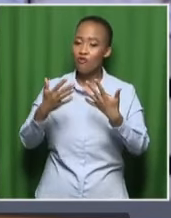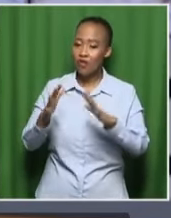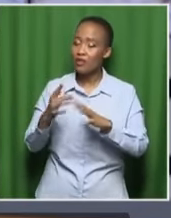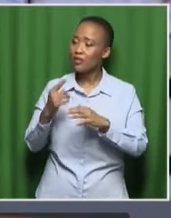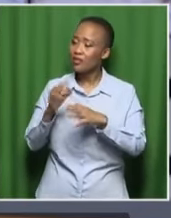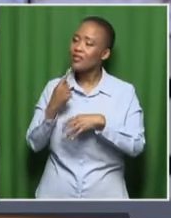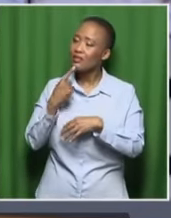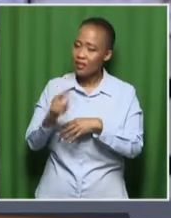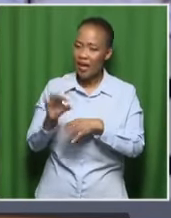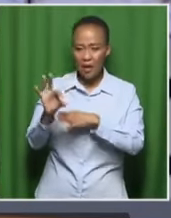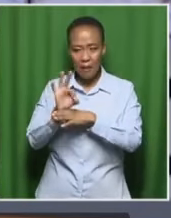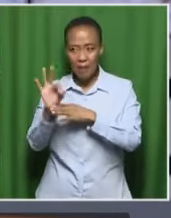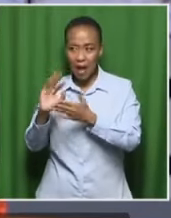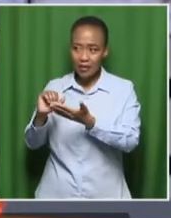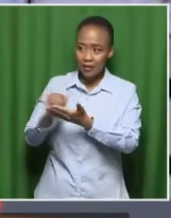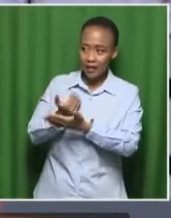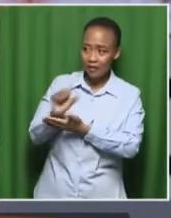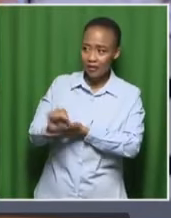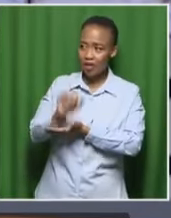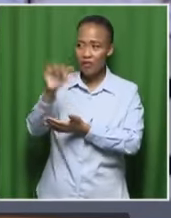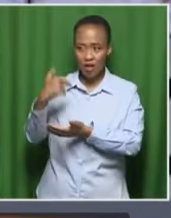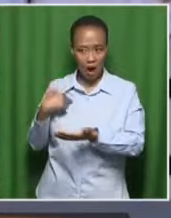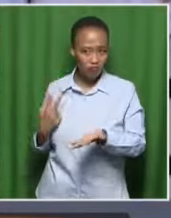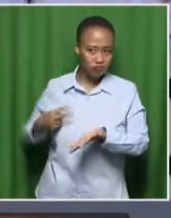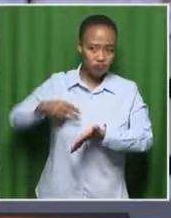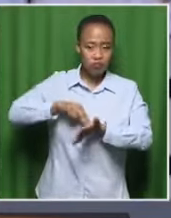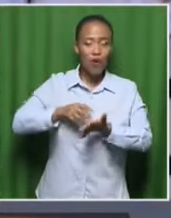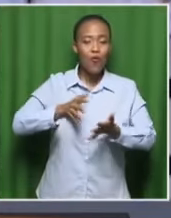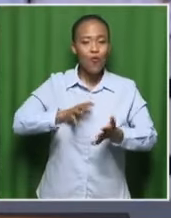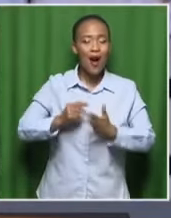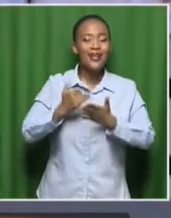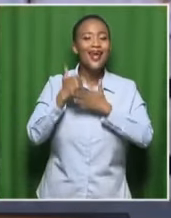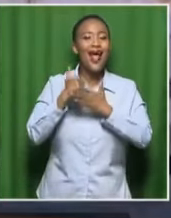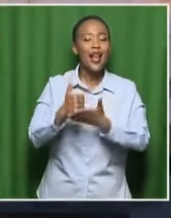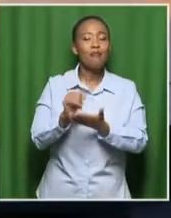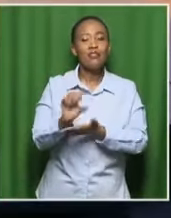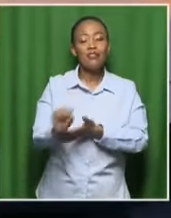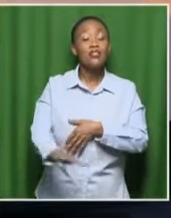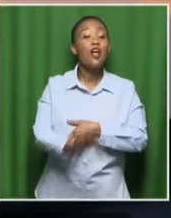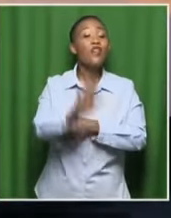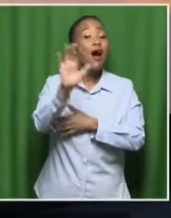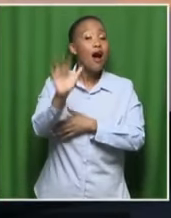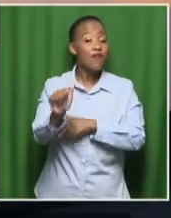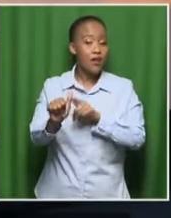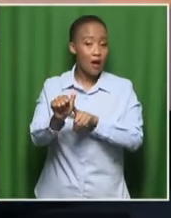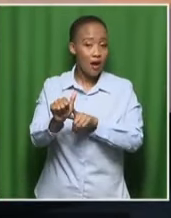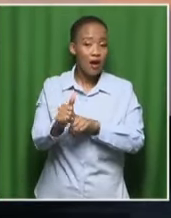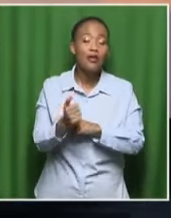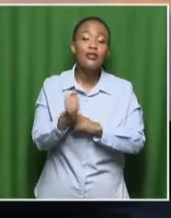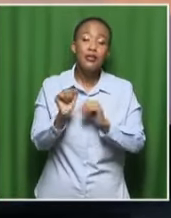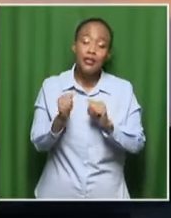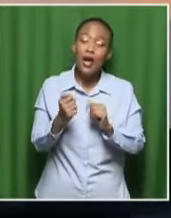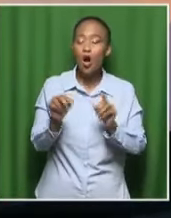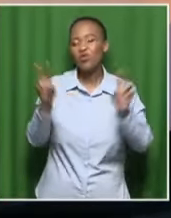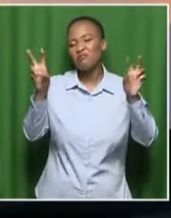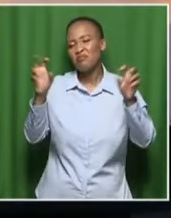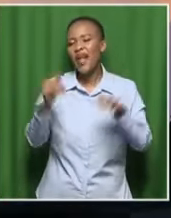rescue plan. You're stepping up to help South Africa in terms of, mean, even your election posters are like, let's rescue South Africa.